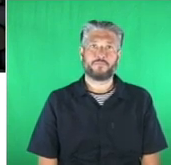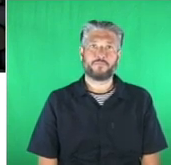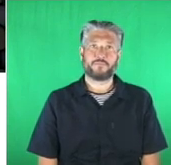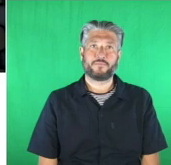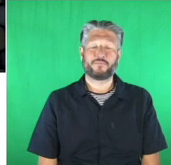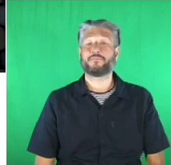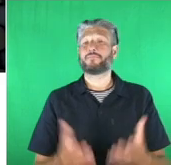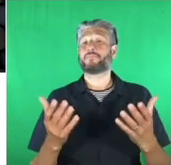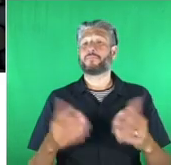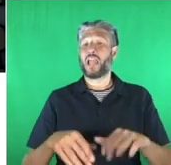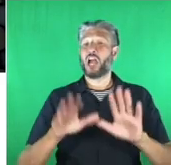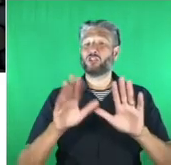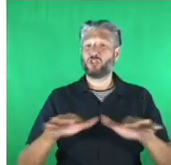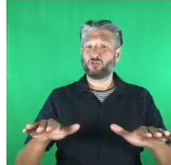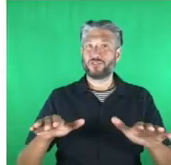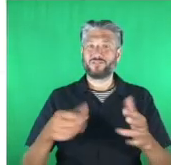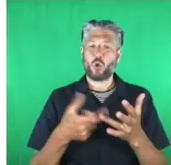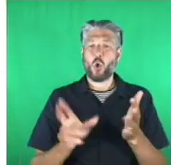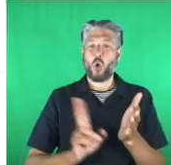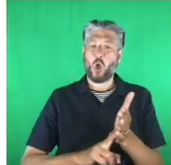Children on the Edge.